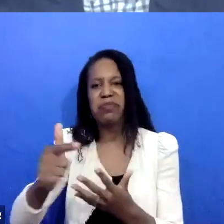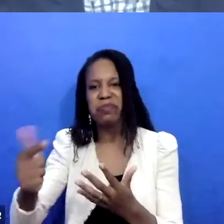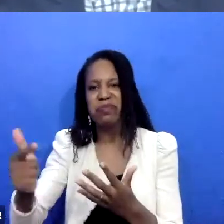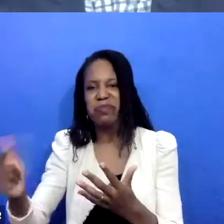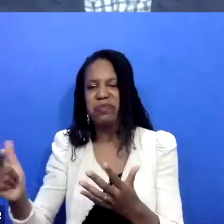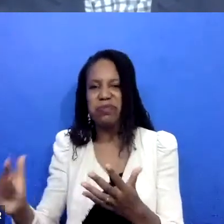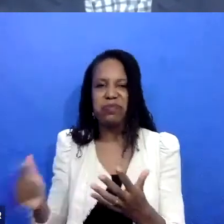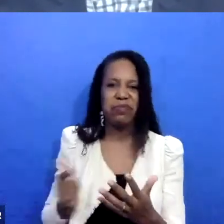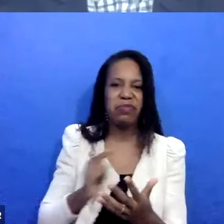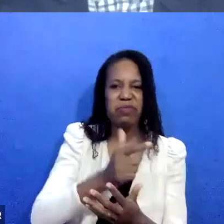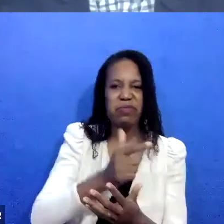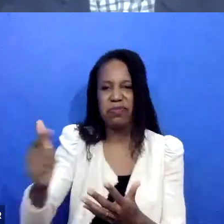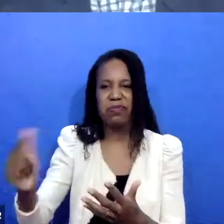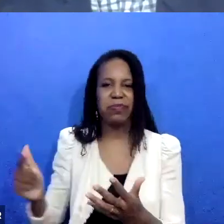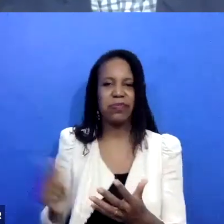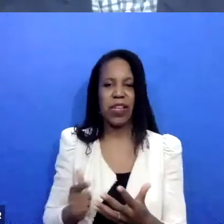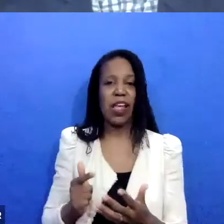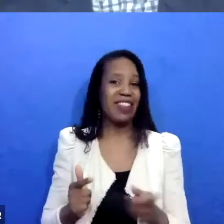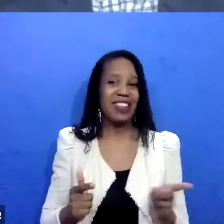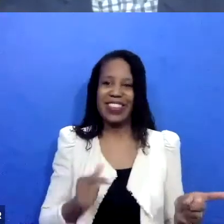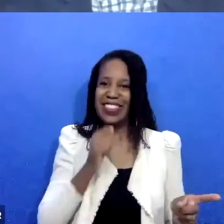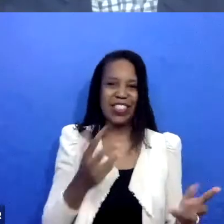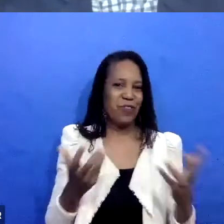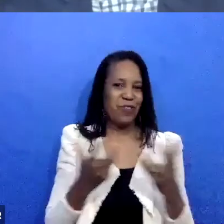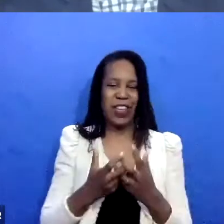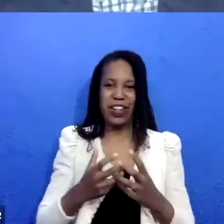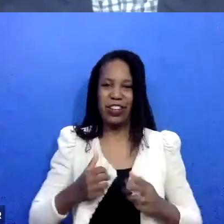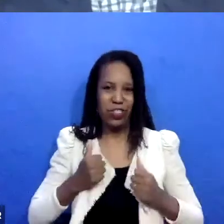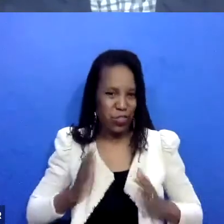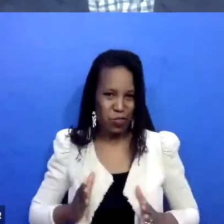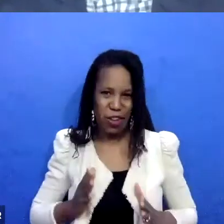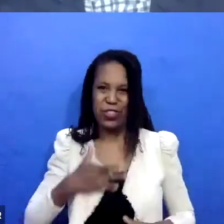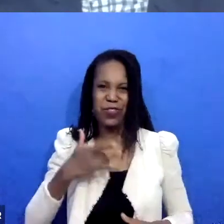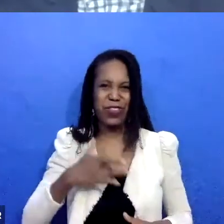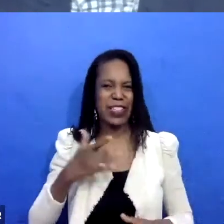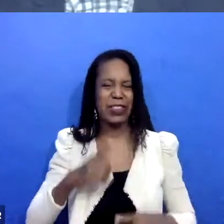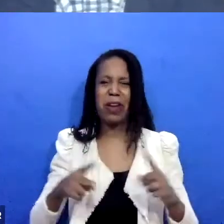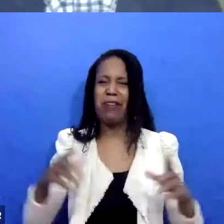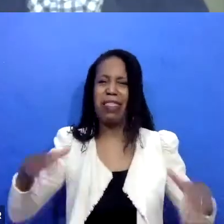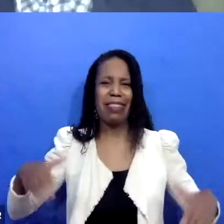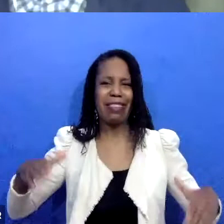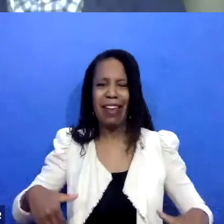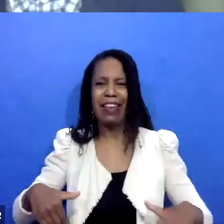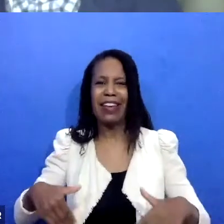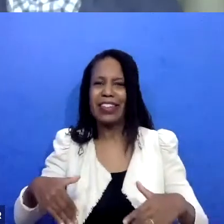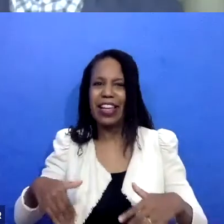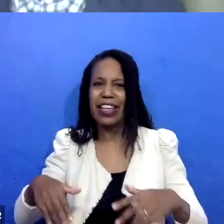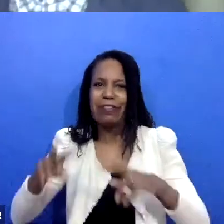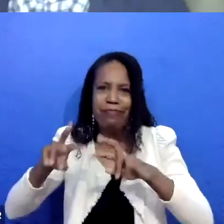what survivors are feeling. Um, but I haven't done a study on survivor preferences. There's no numbers there. It's just a, it's just a gut.